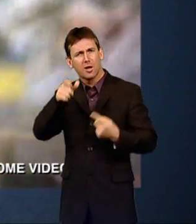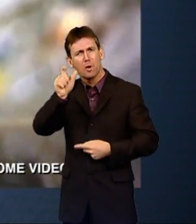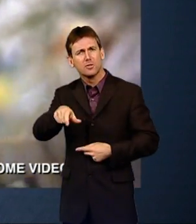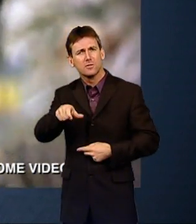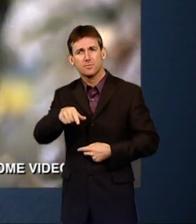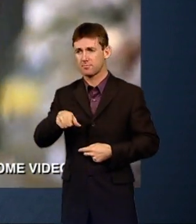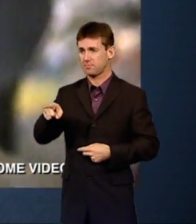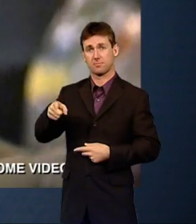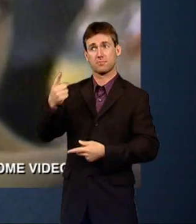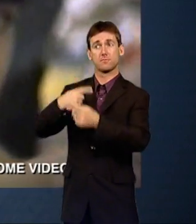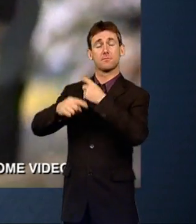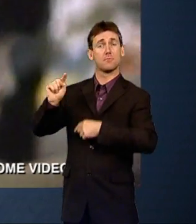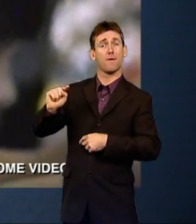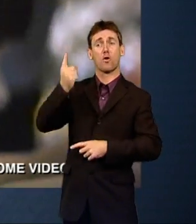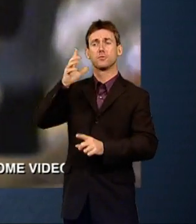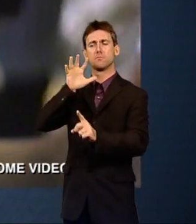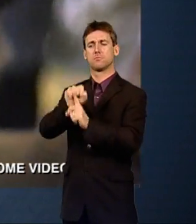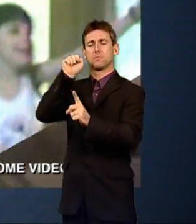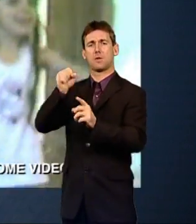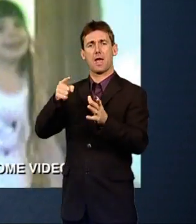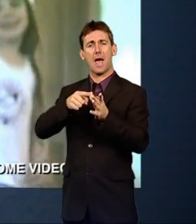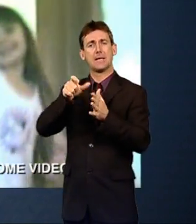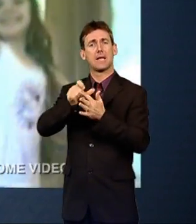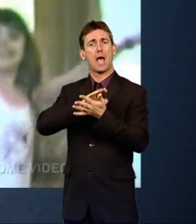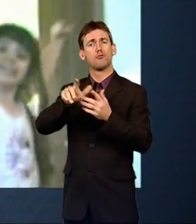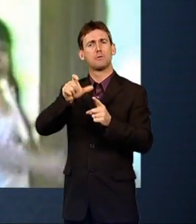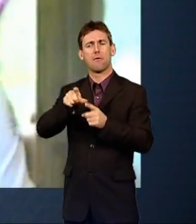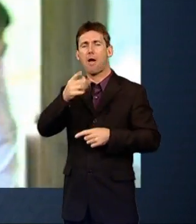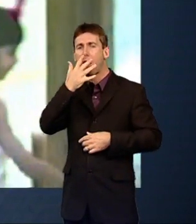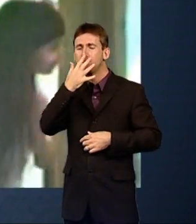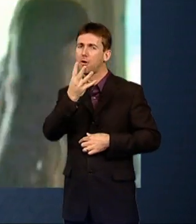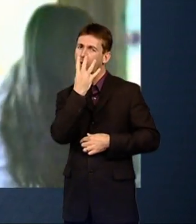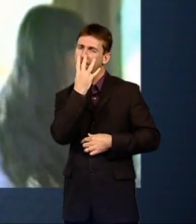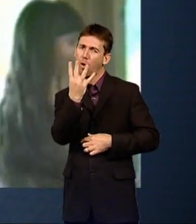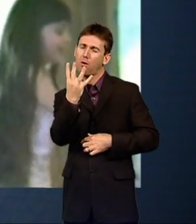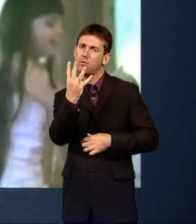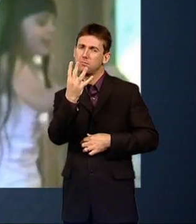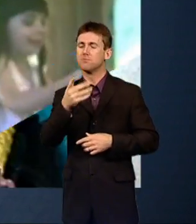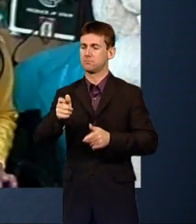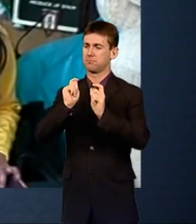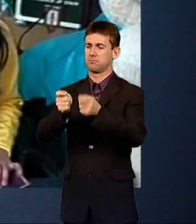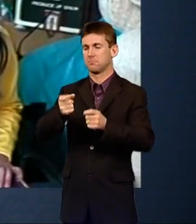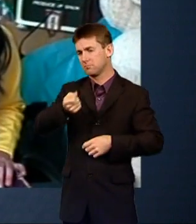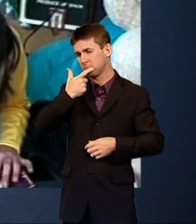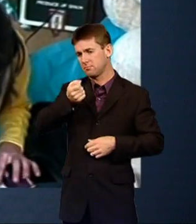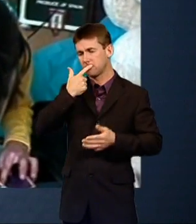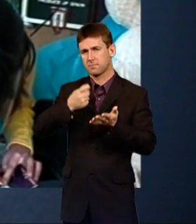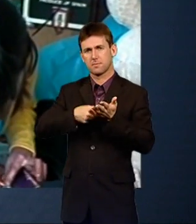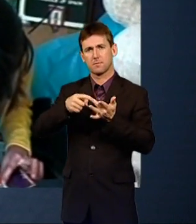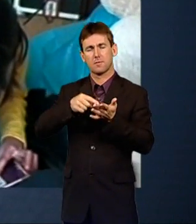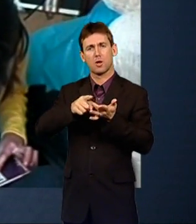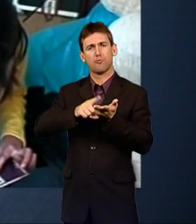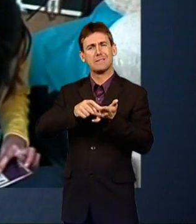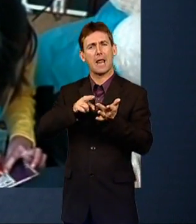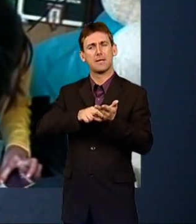Yaz was first diagnosed with ADHD aged four and put on Ritalin. She's had a difficult relationship with her mum growing up